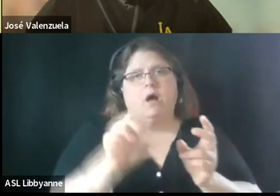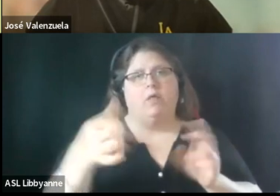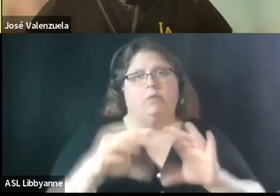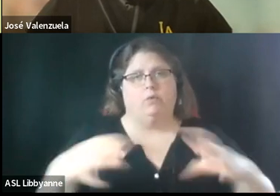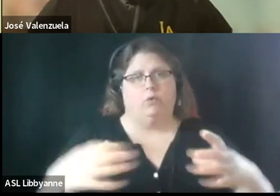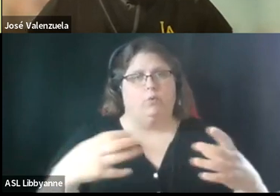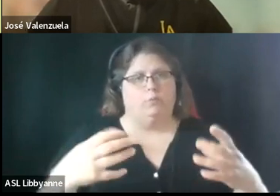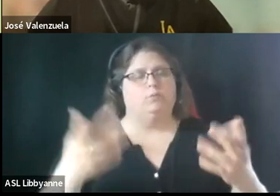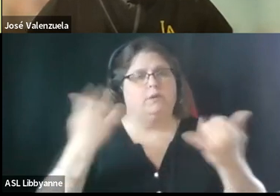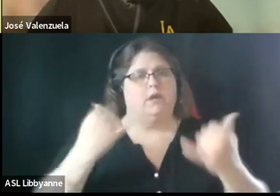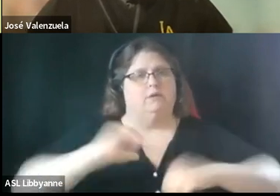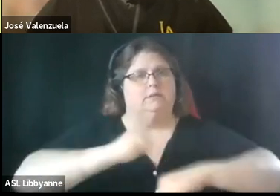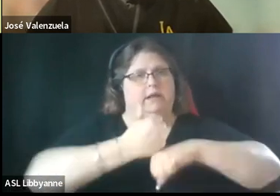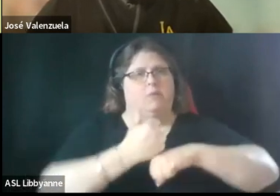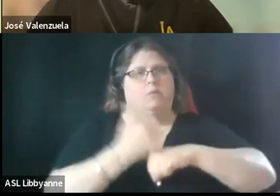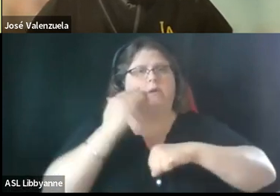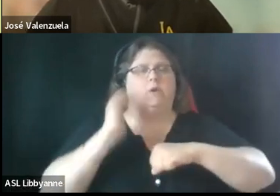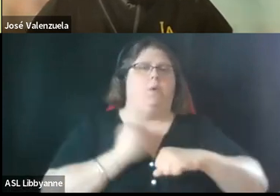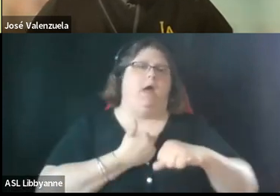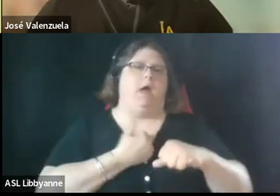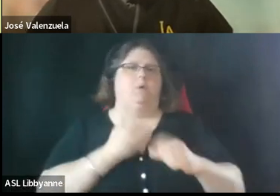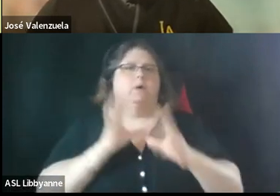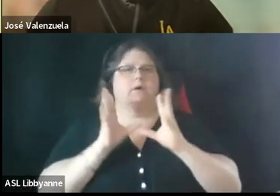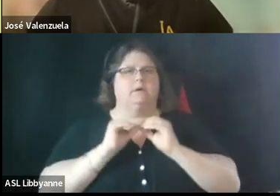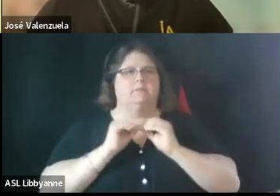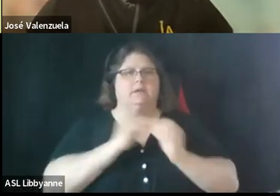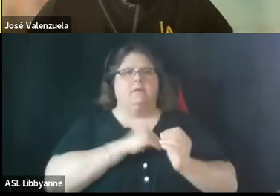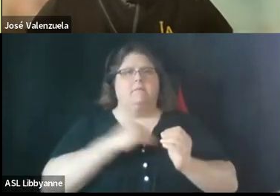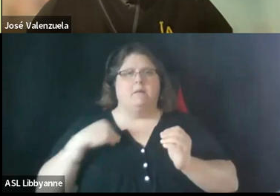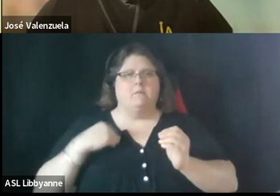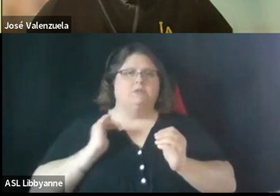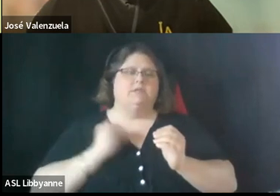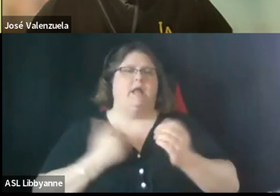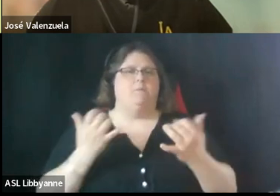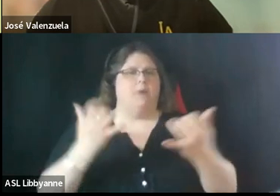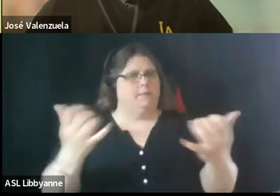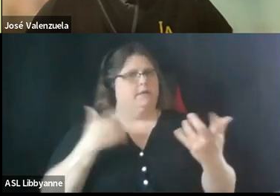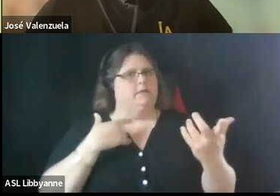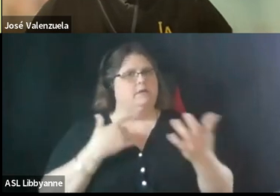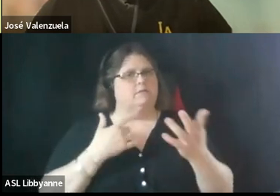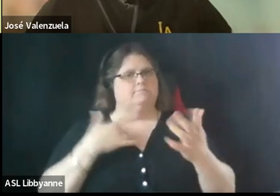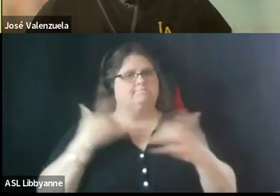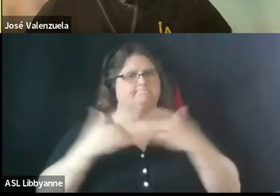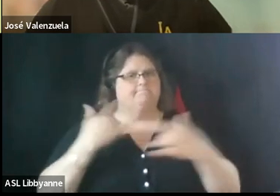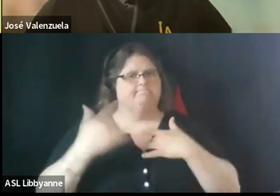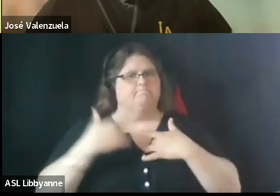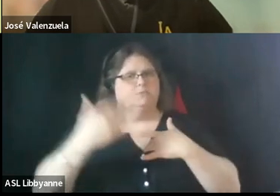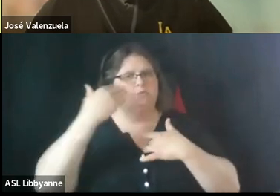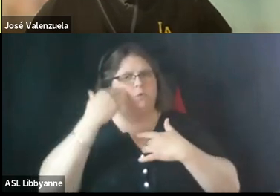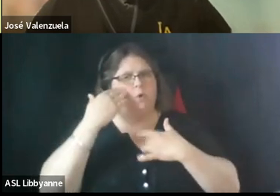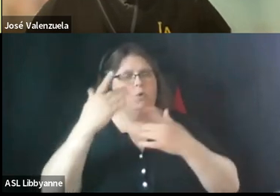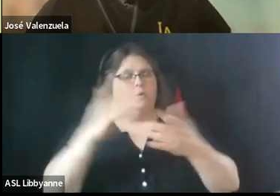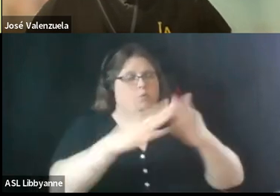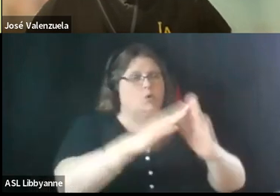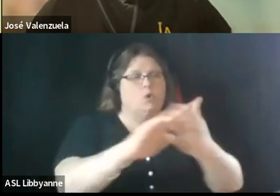members as well as our um our audiences and our public are eager to hear directly from communities and community-based